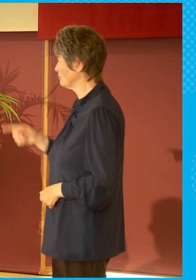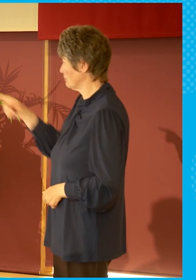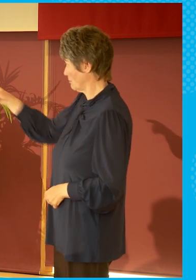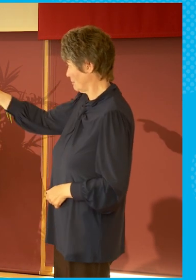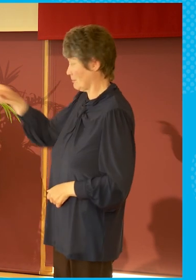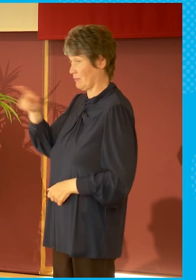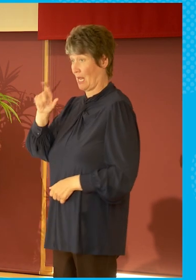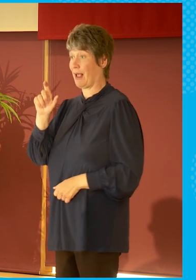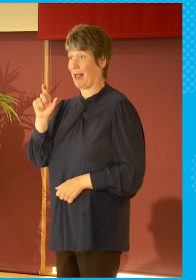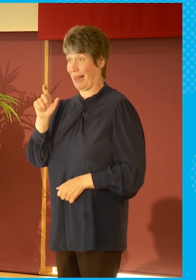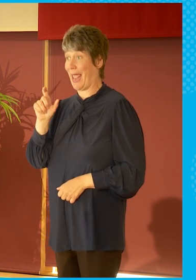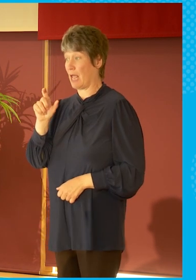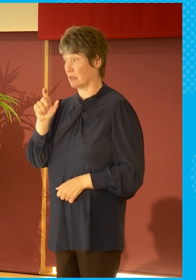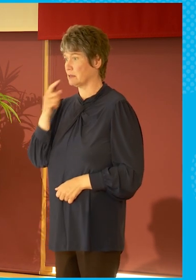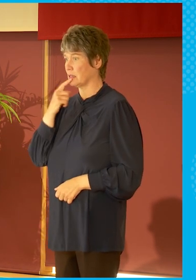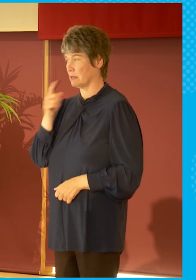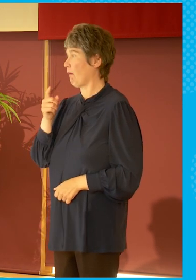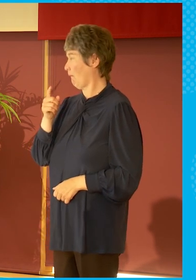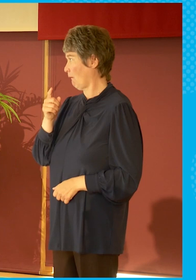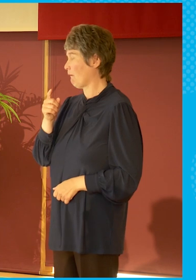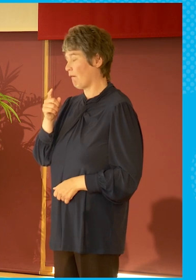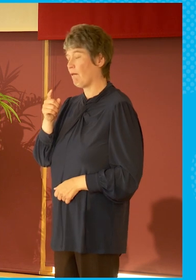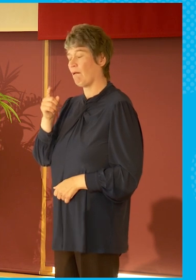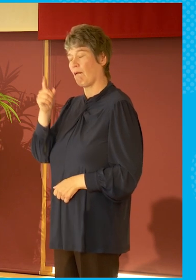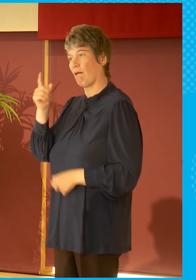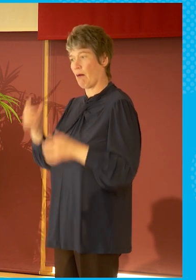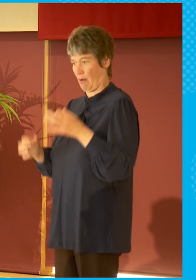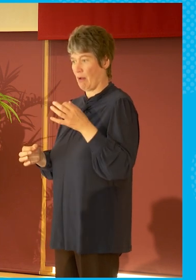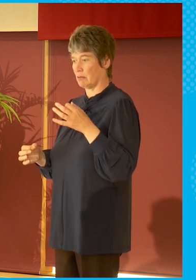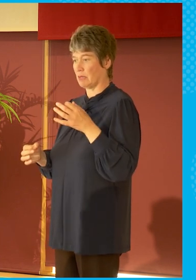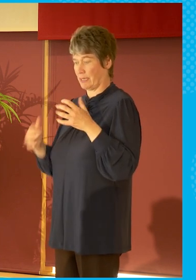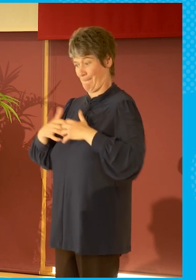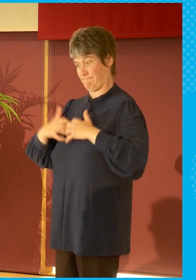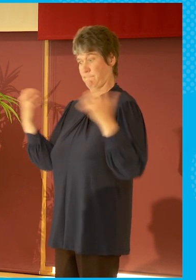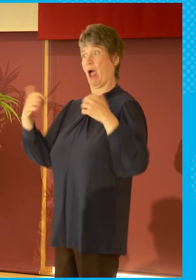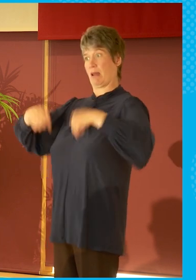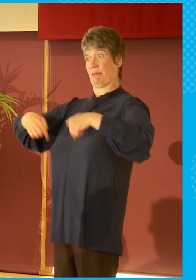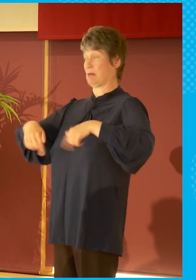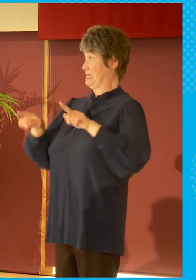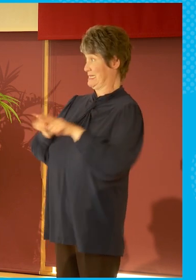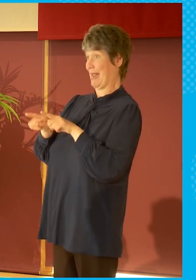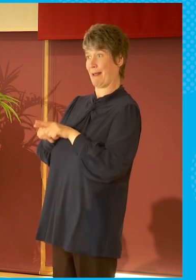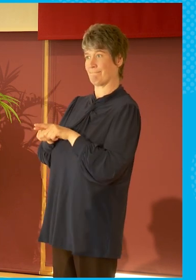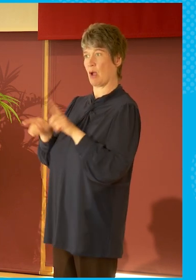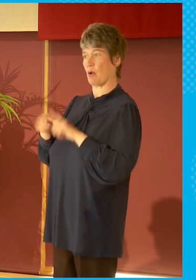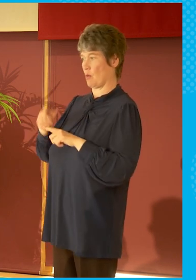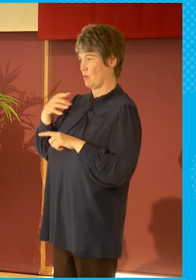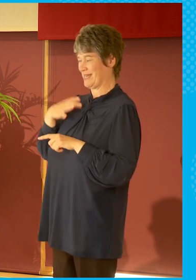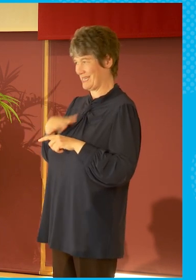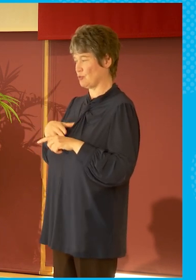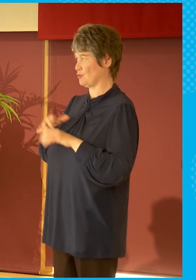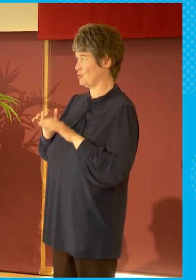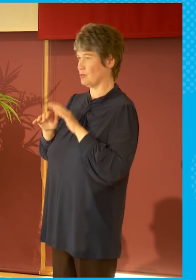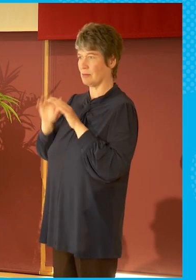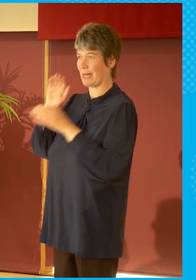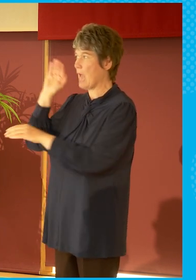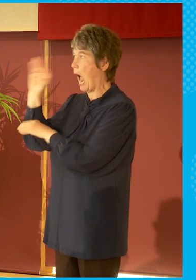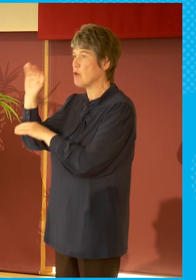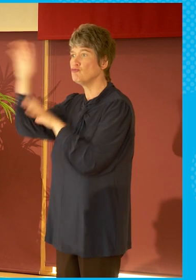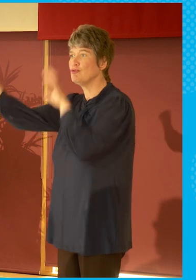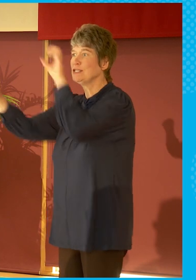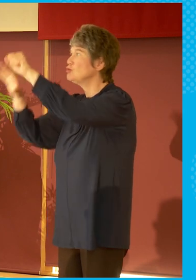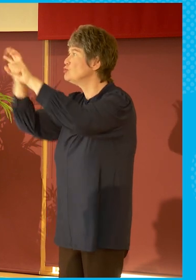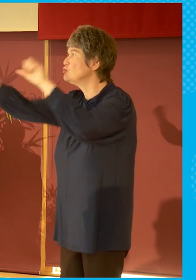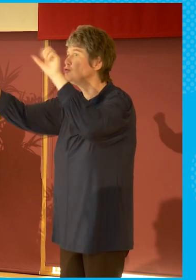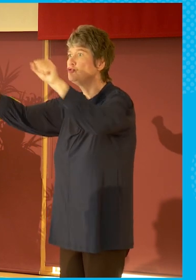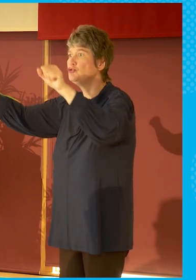the work, I know our outreach team do a really good job in trying to make our events as inclusive as possible and get to those harder to